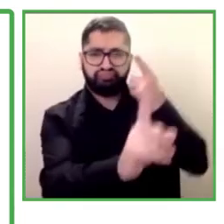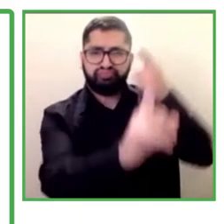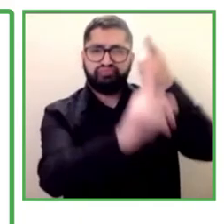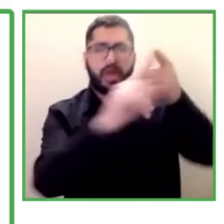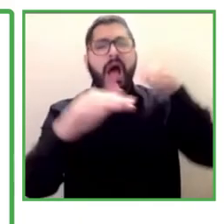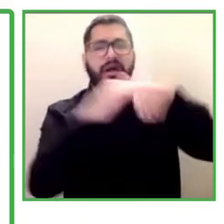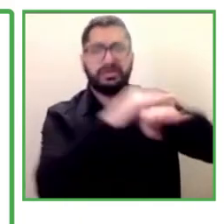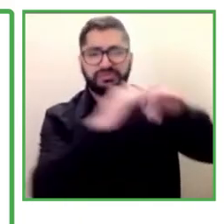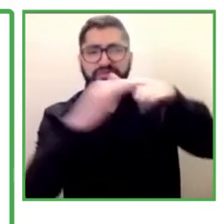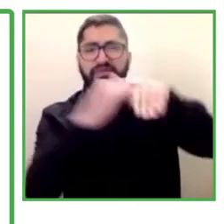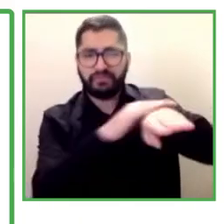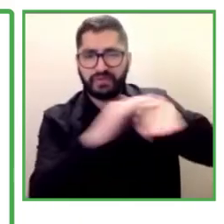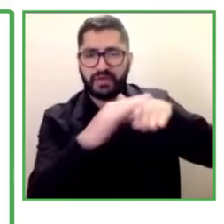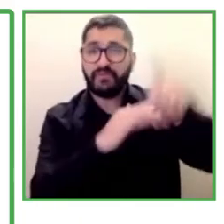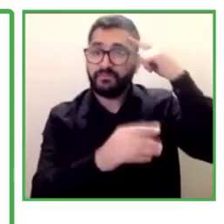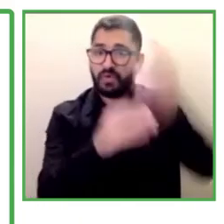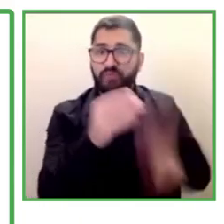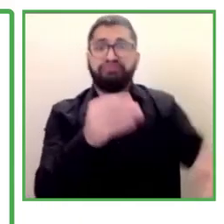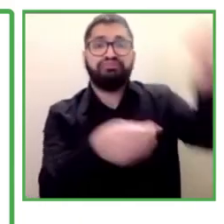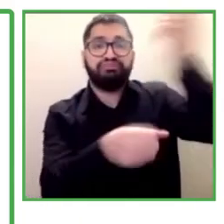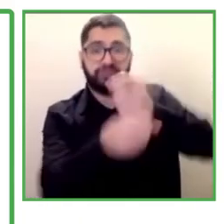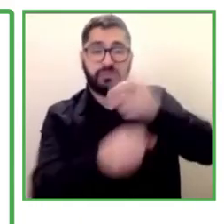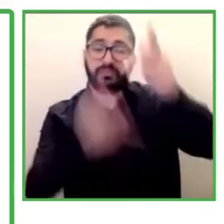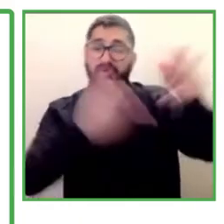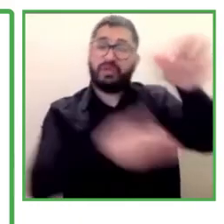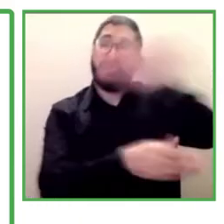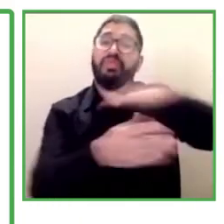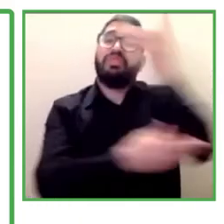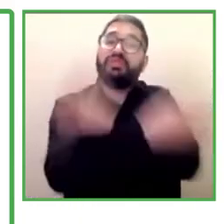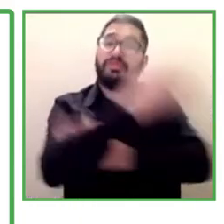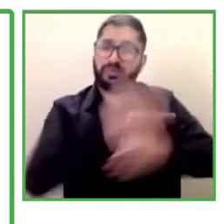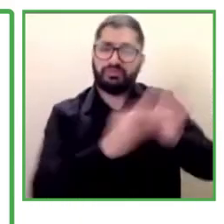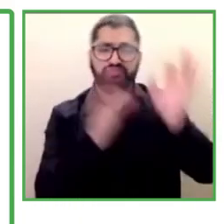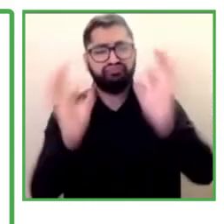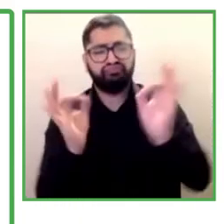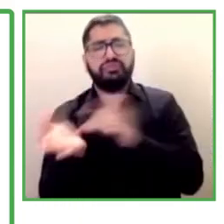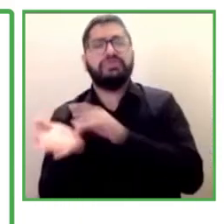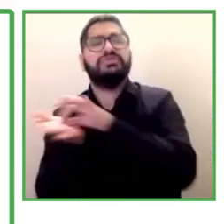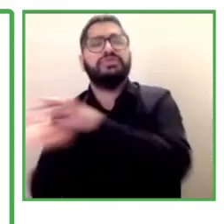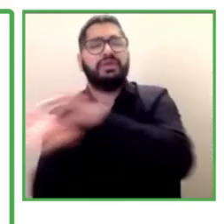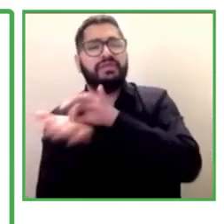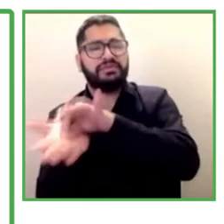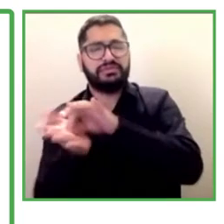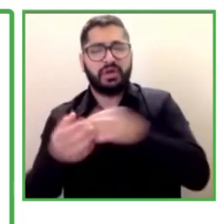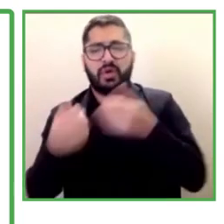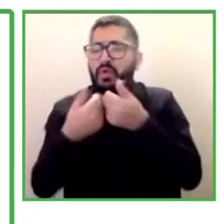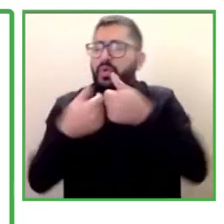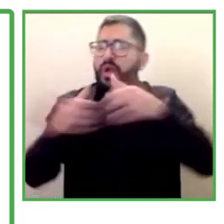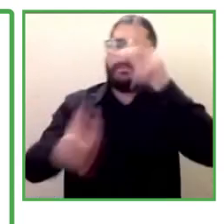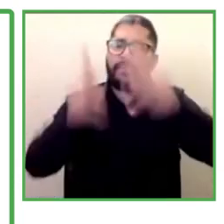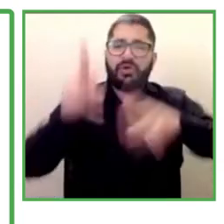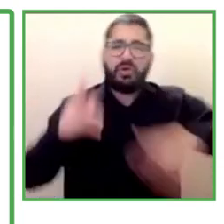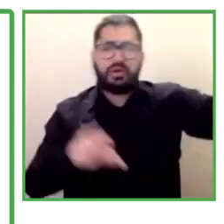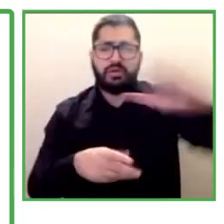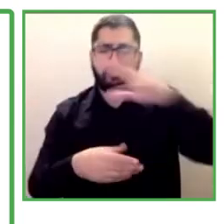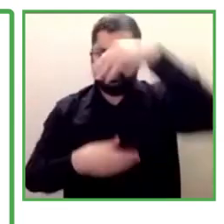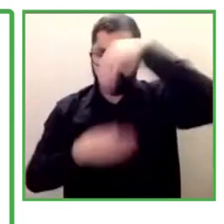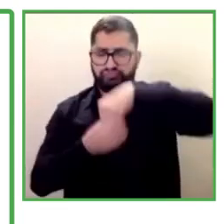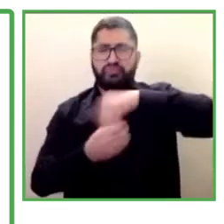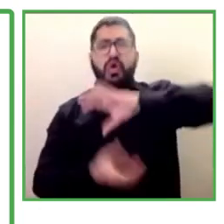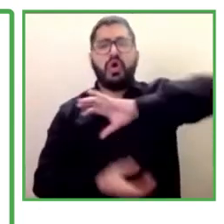promotion of disabled people in regular services that you would offer any citizen in our country. This means